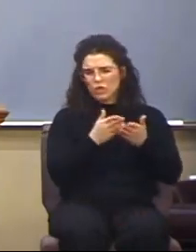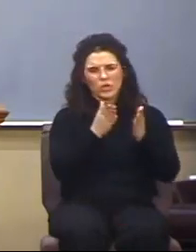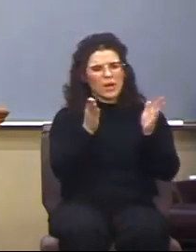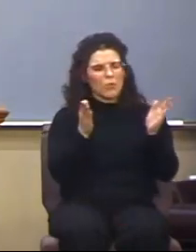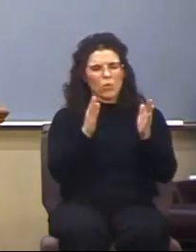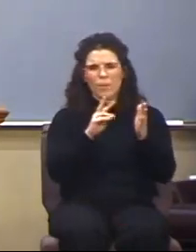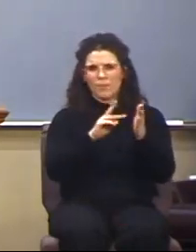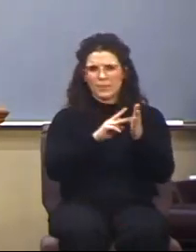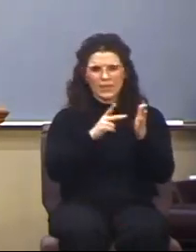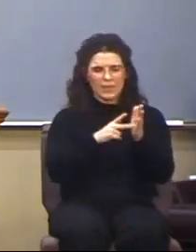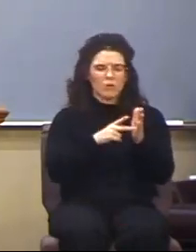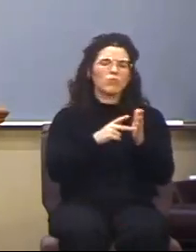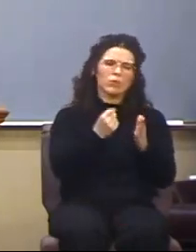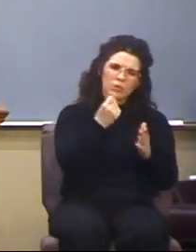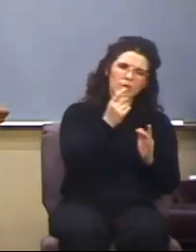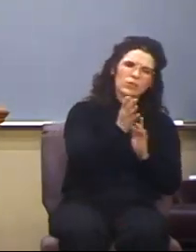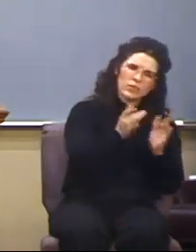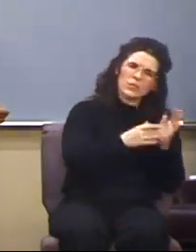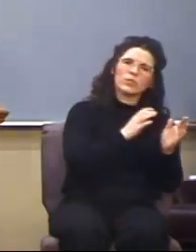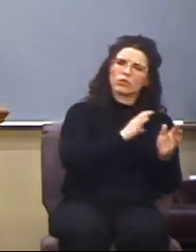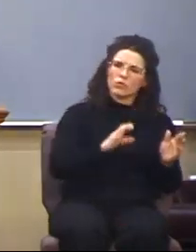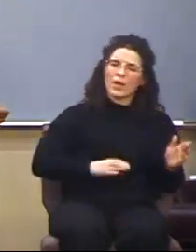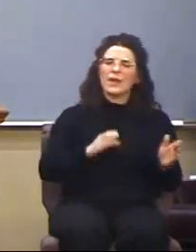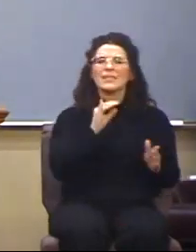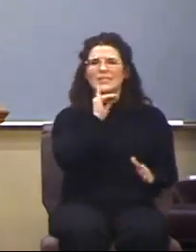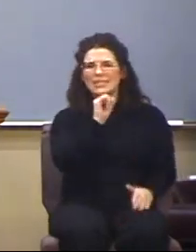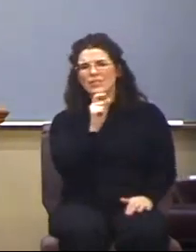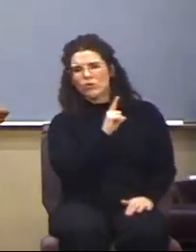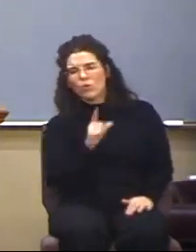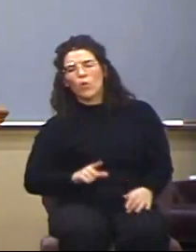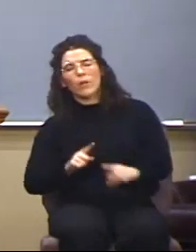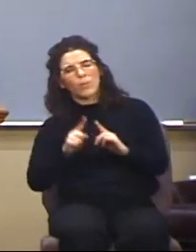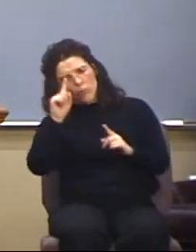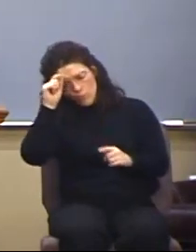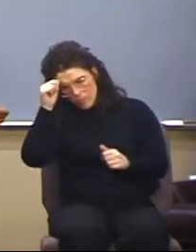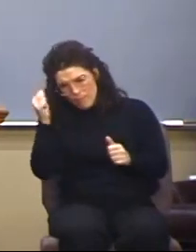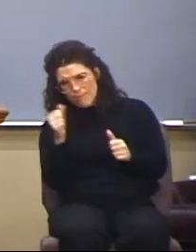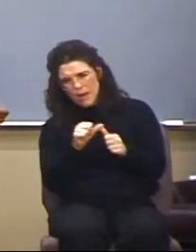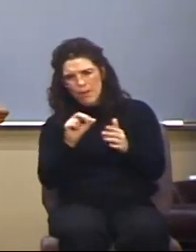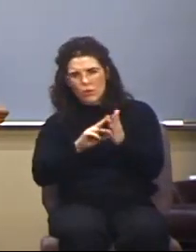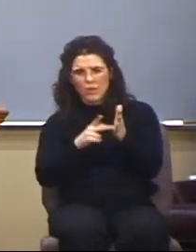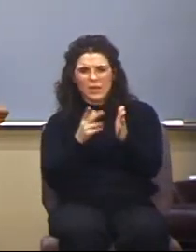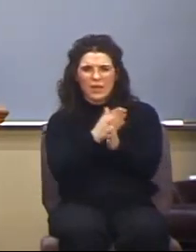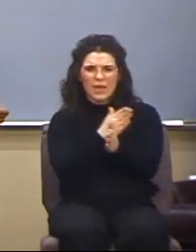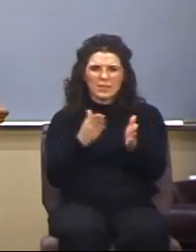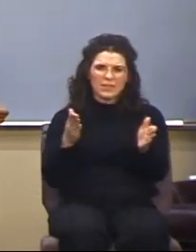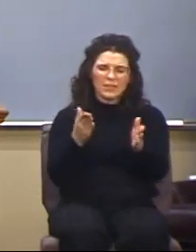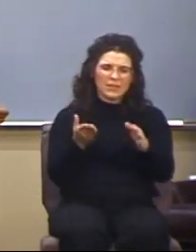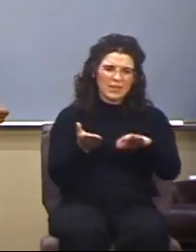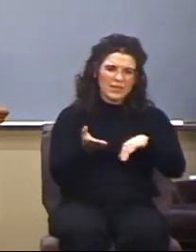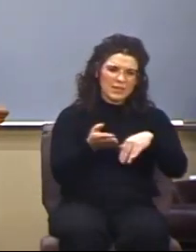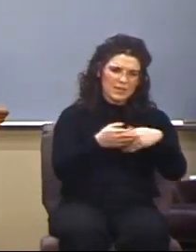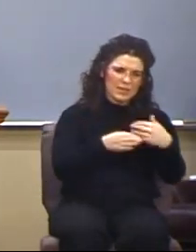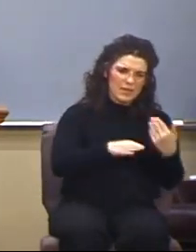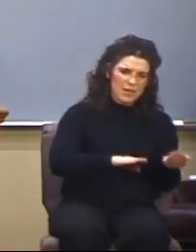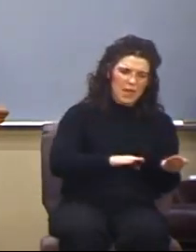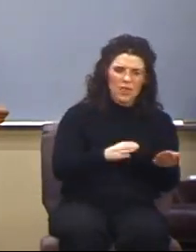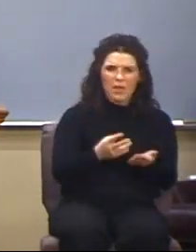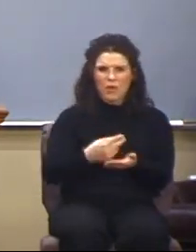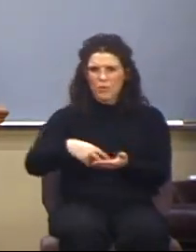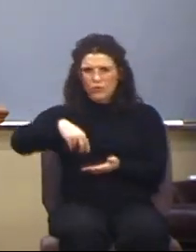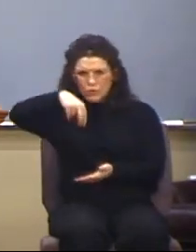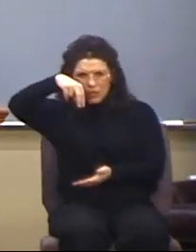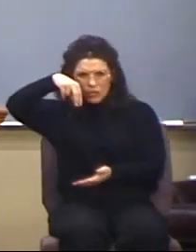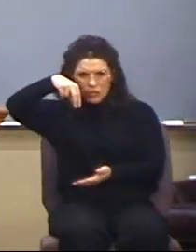Jesus Christ is the Lord but keep it in light of the context here regarding death and resurrection. Paul,